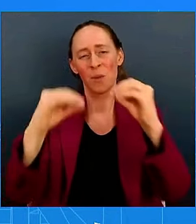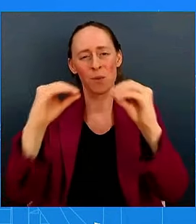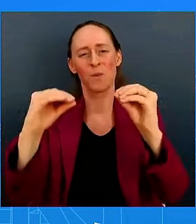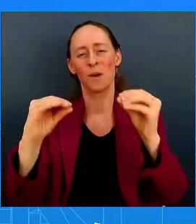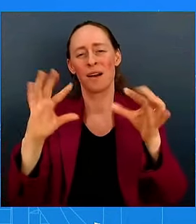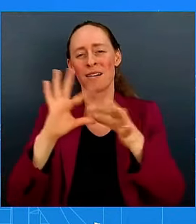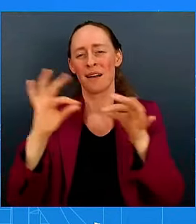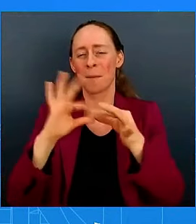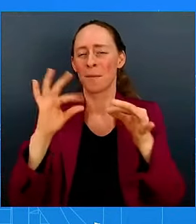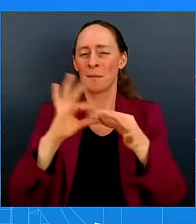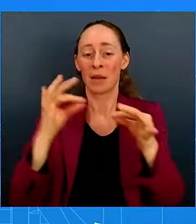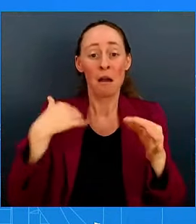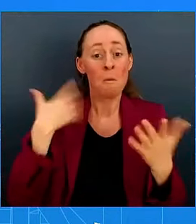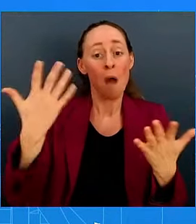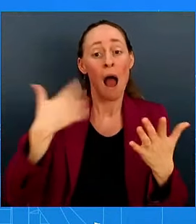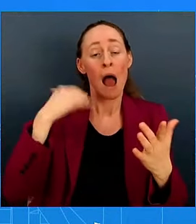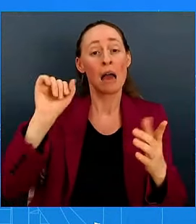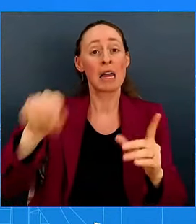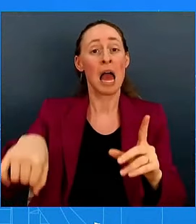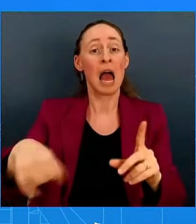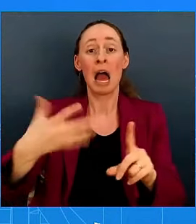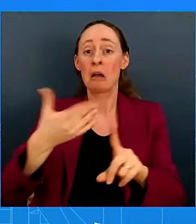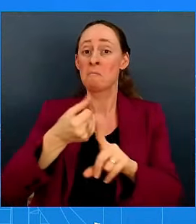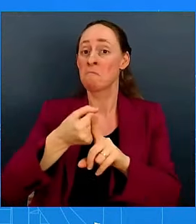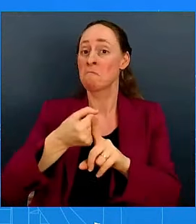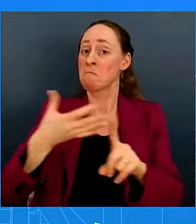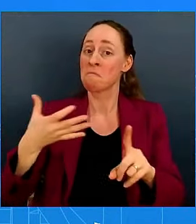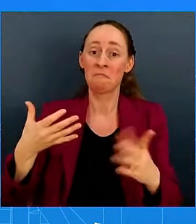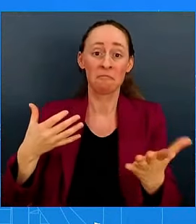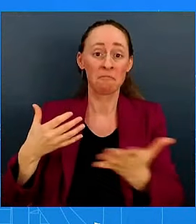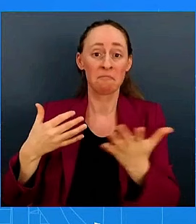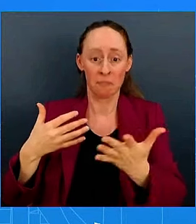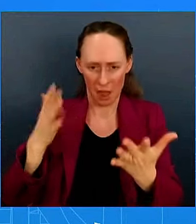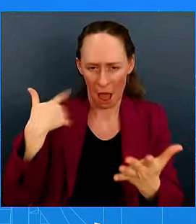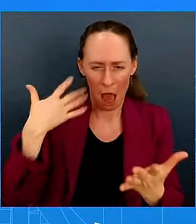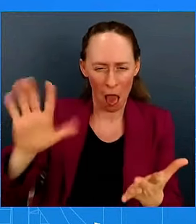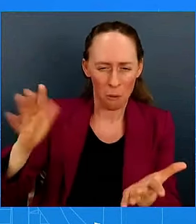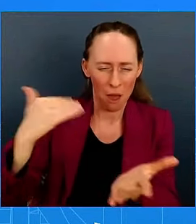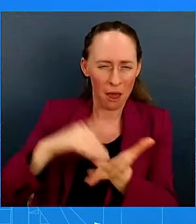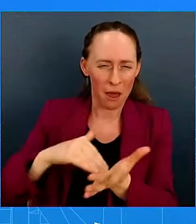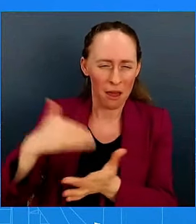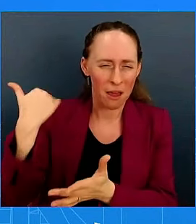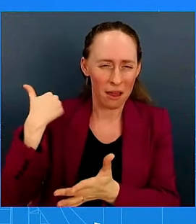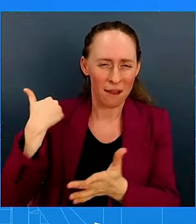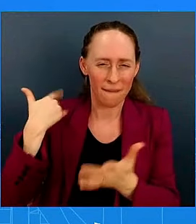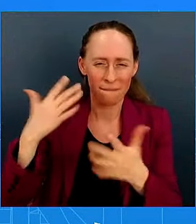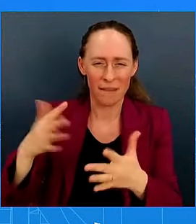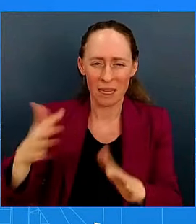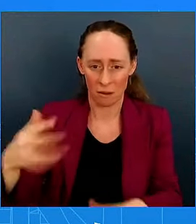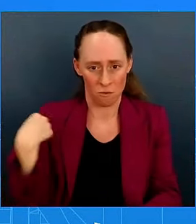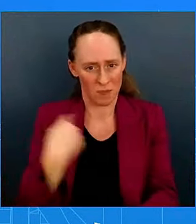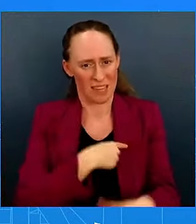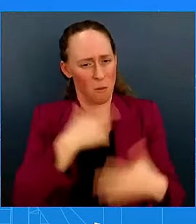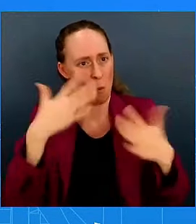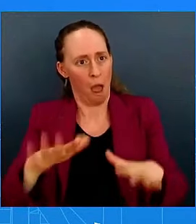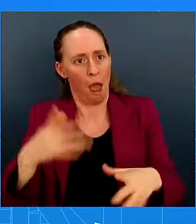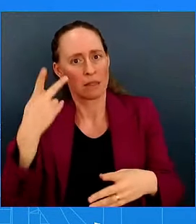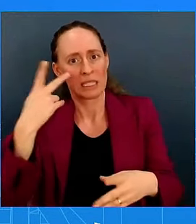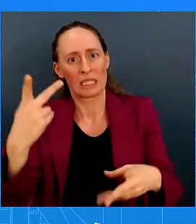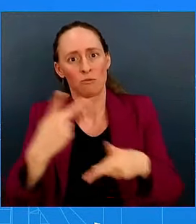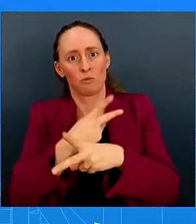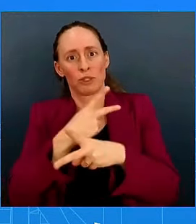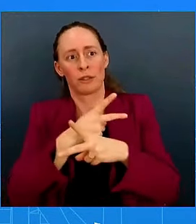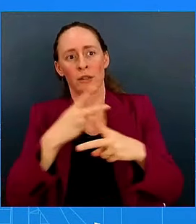could, and restate a little bit to what I said to Gabe, we still don't want to see an escalation of any kind. We don't believe